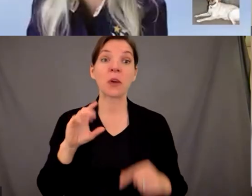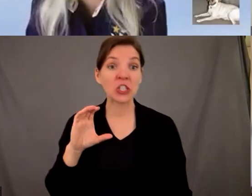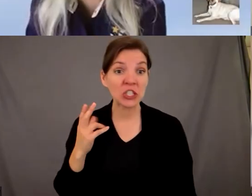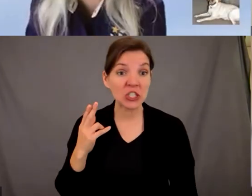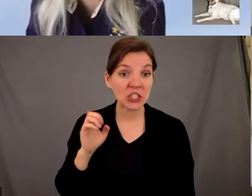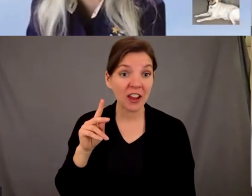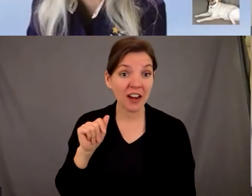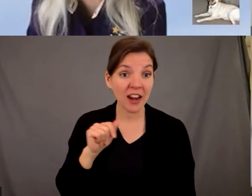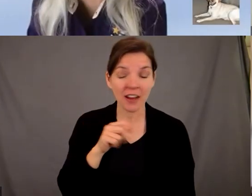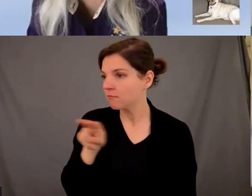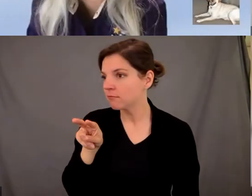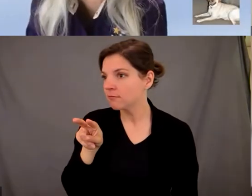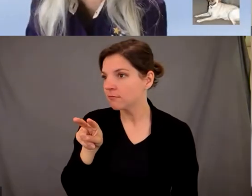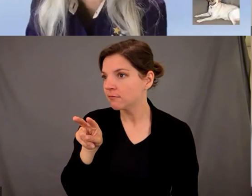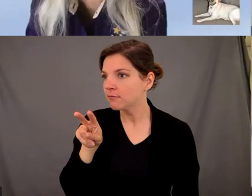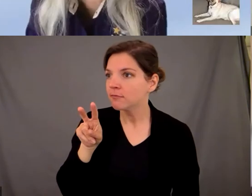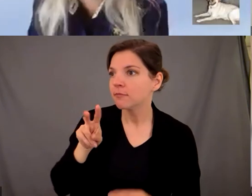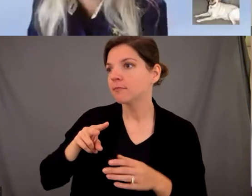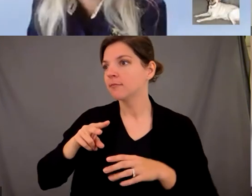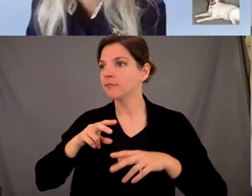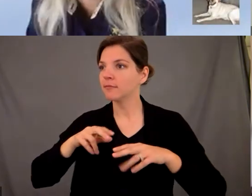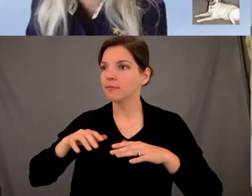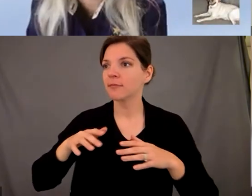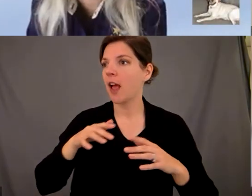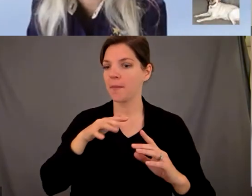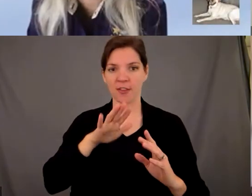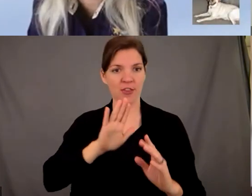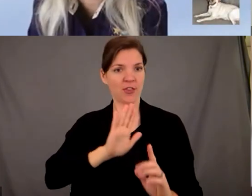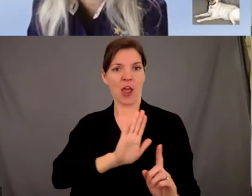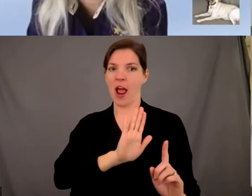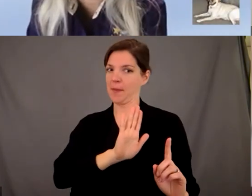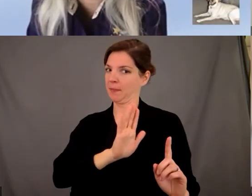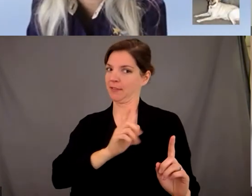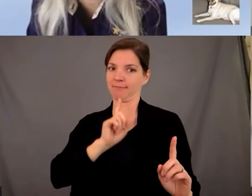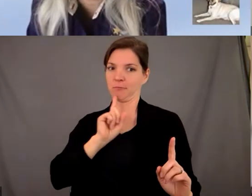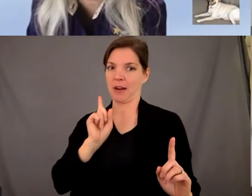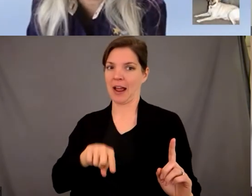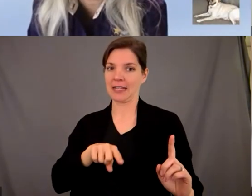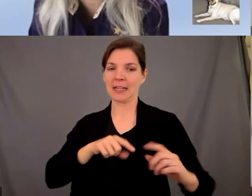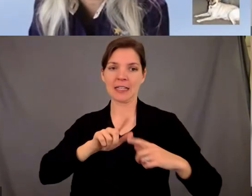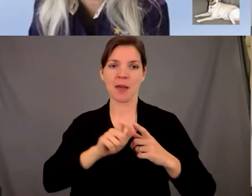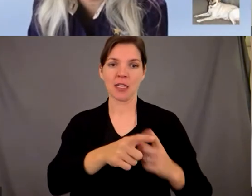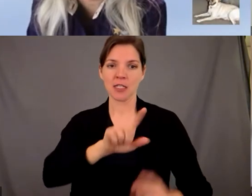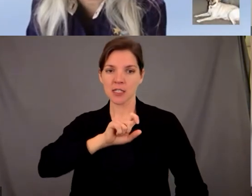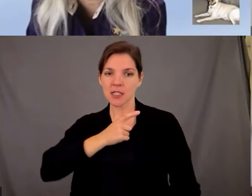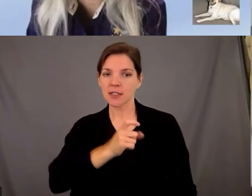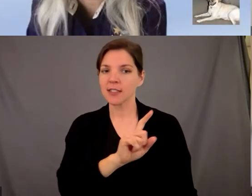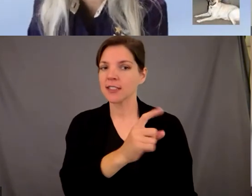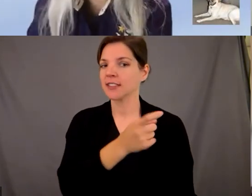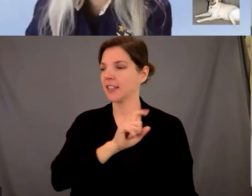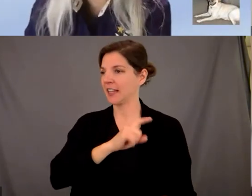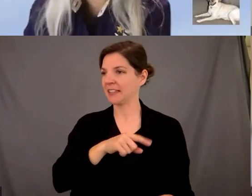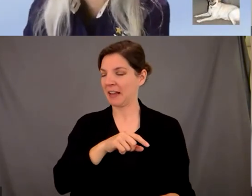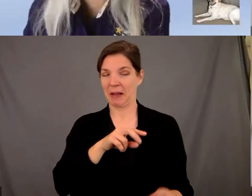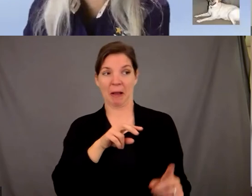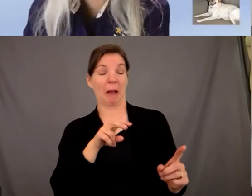was just a cat over there um the cheetah had a very specific there was a lot of like pacing and getting very i'd never been to